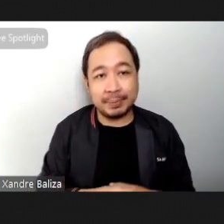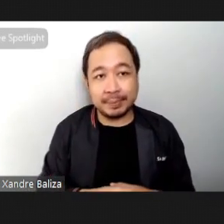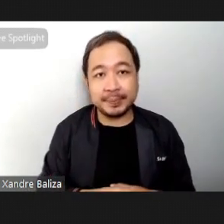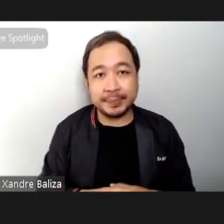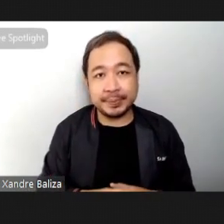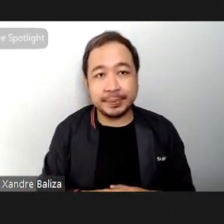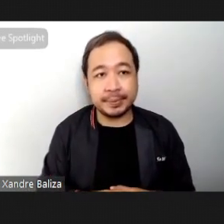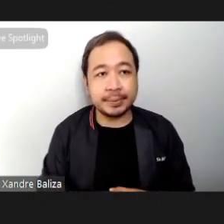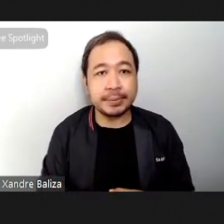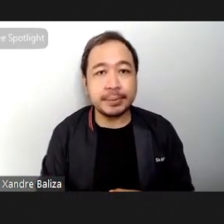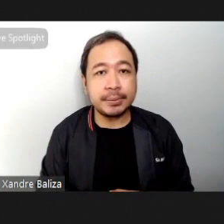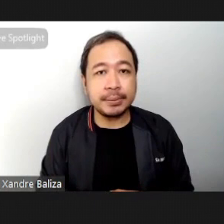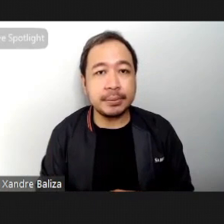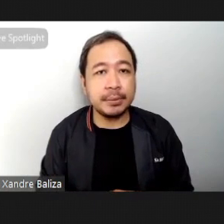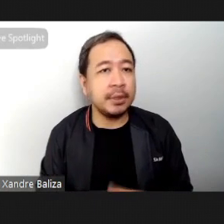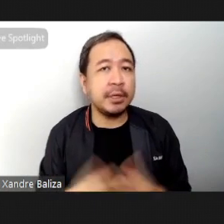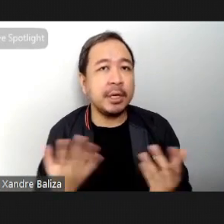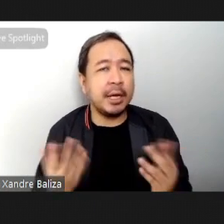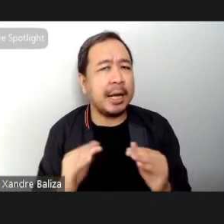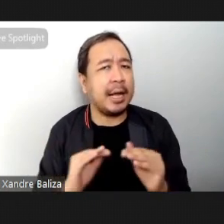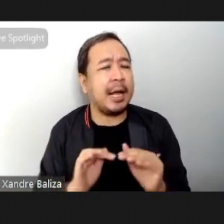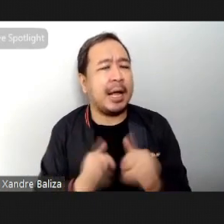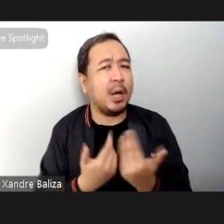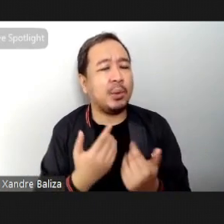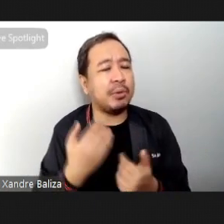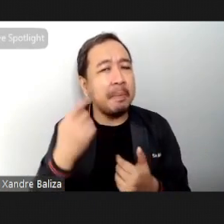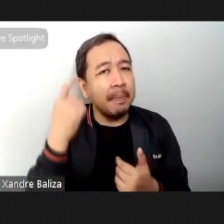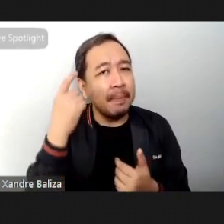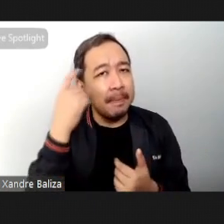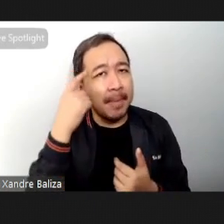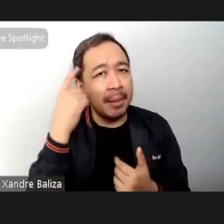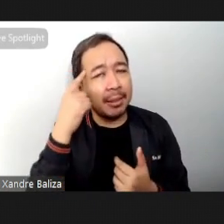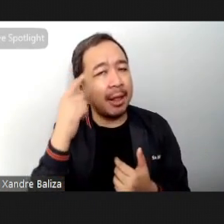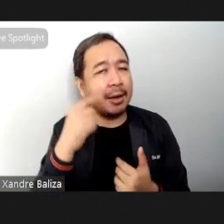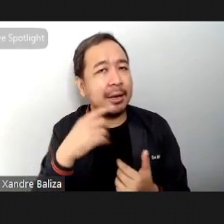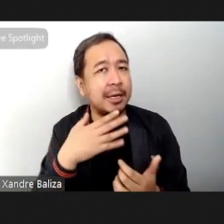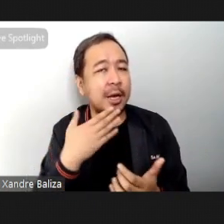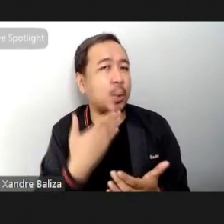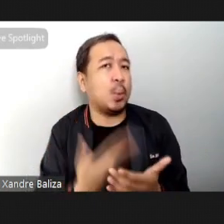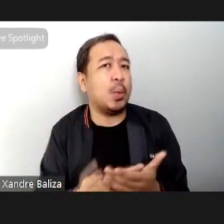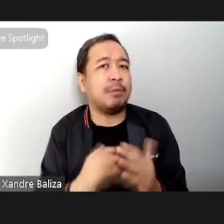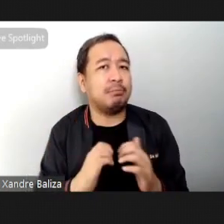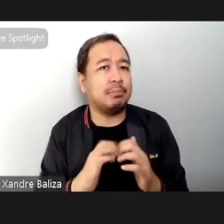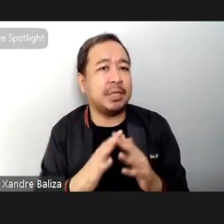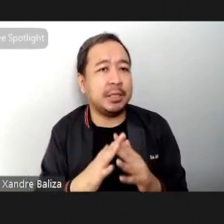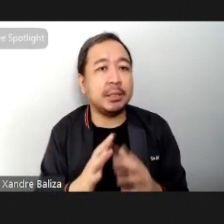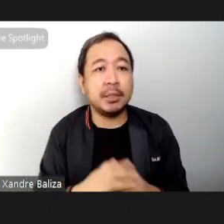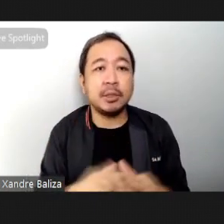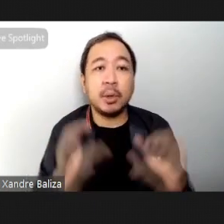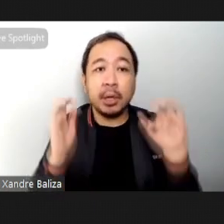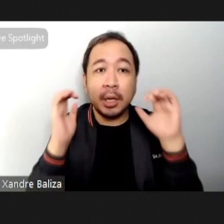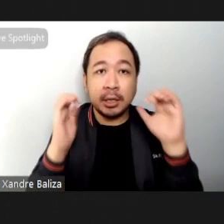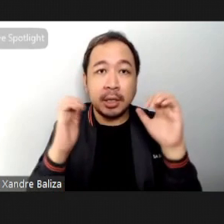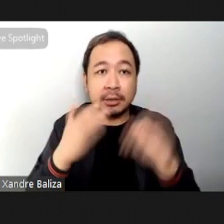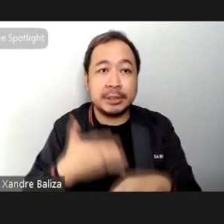now how about mental well-being exercise has been long studied to show that it improves mood one meta analysis from the